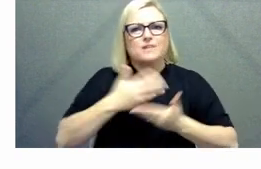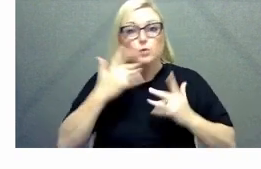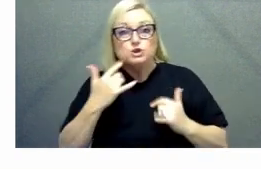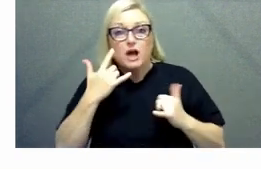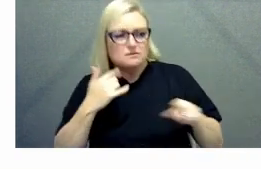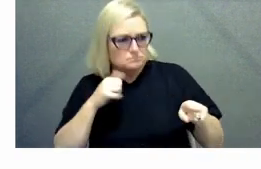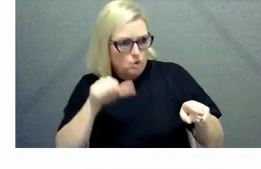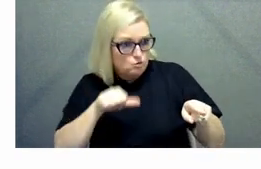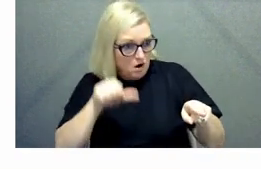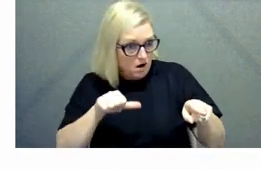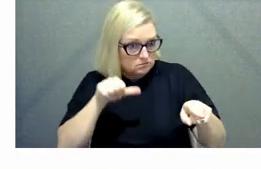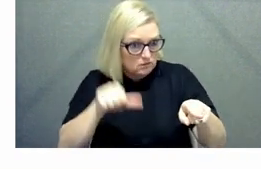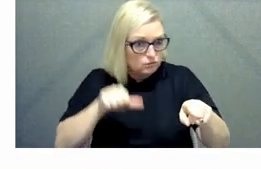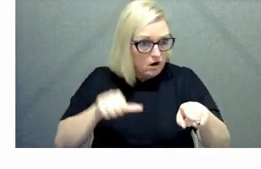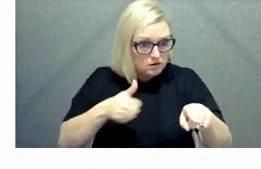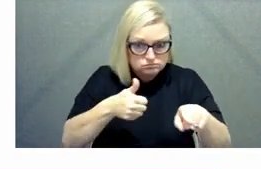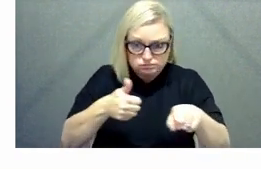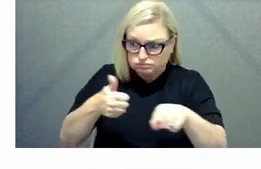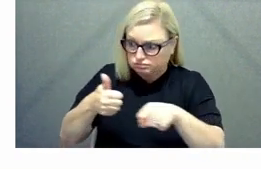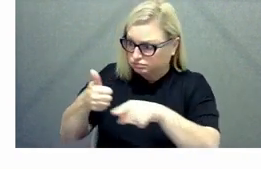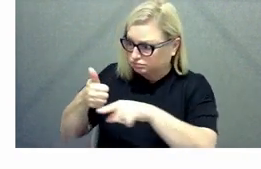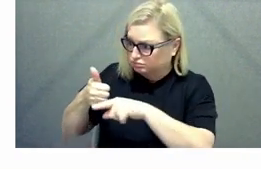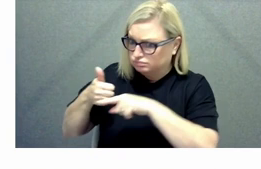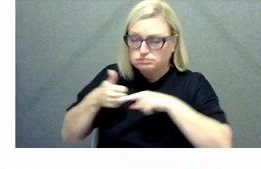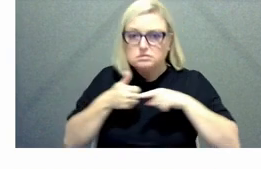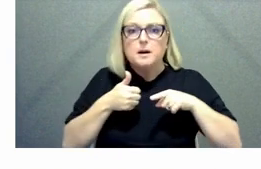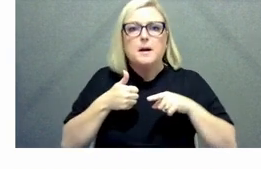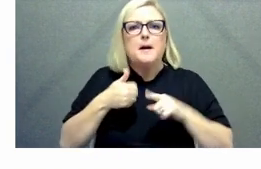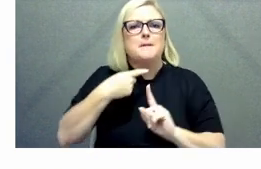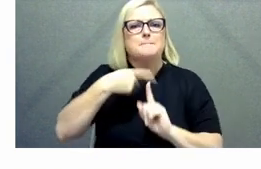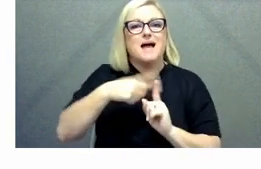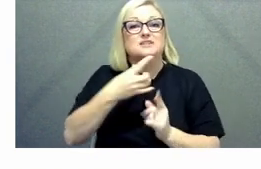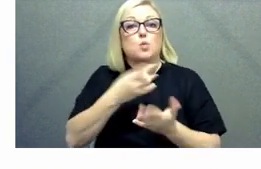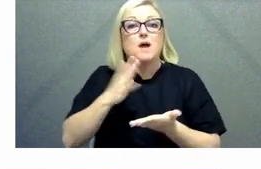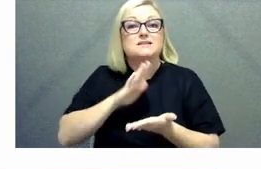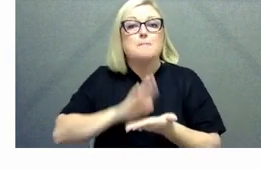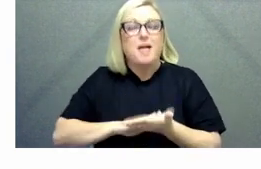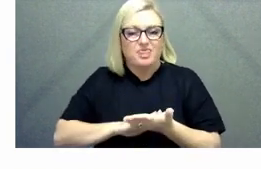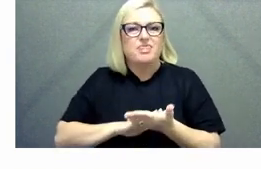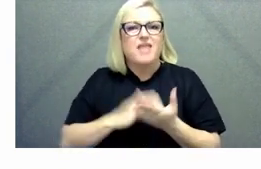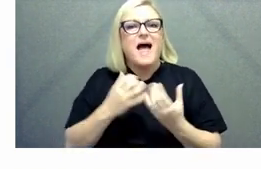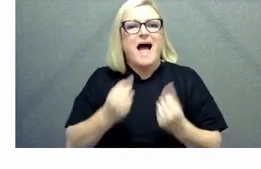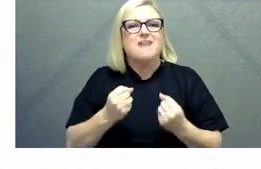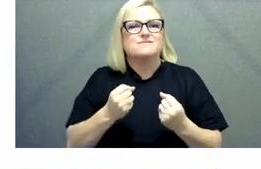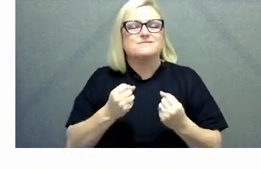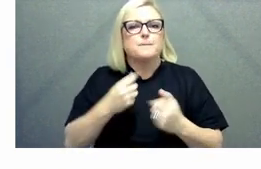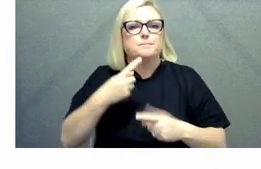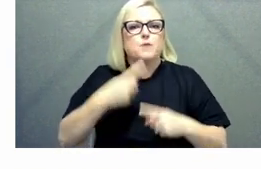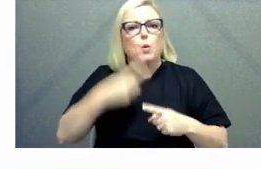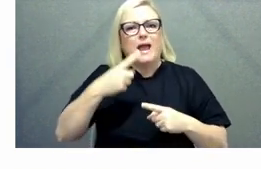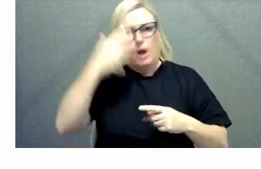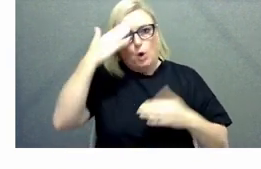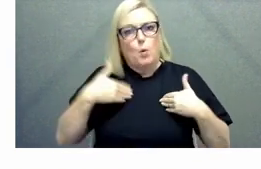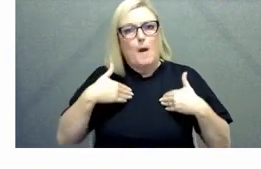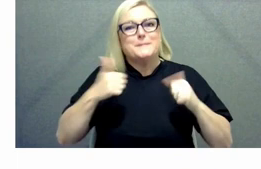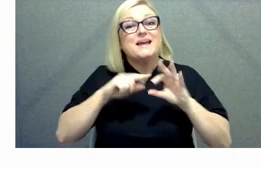we do um a regular sort of once a month very short sharp um well-being survey we call it where